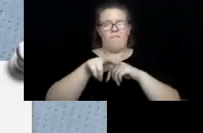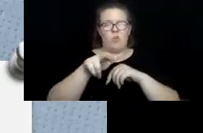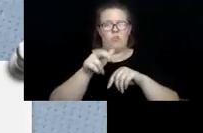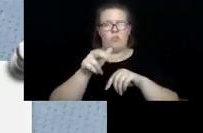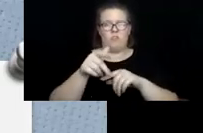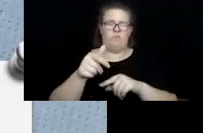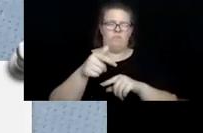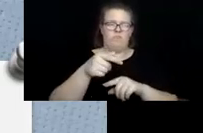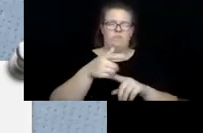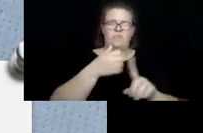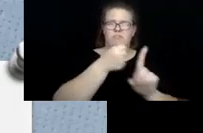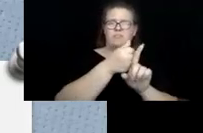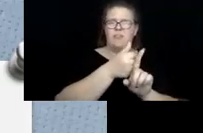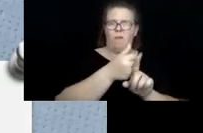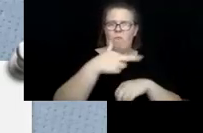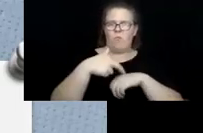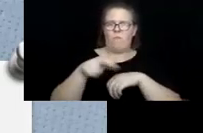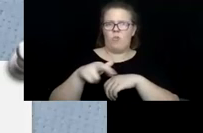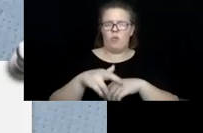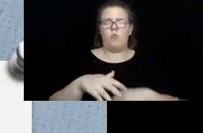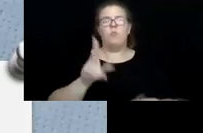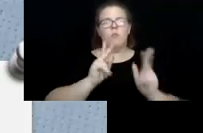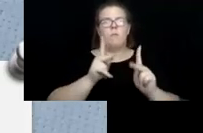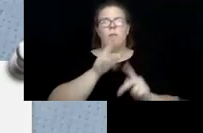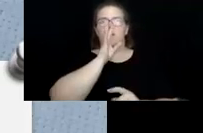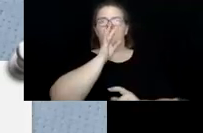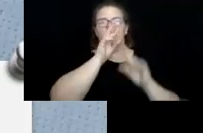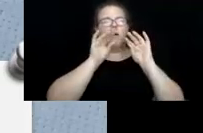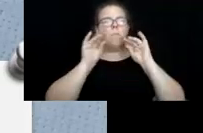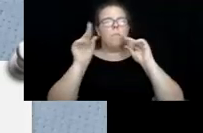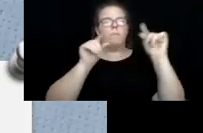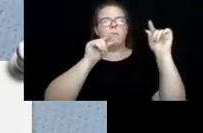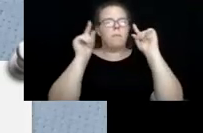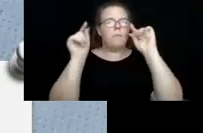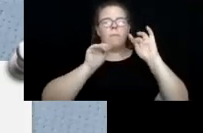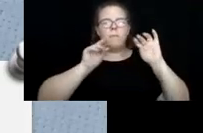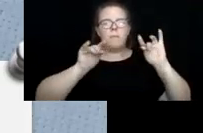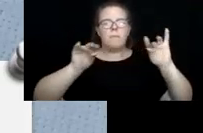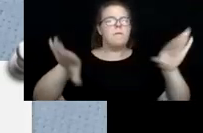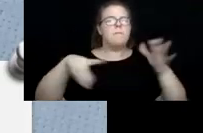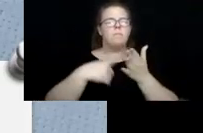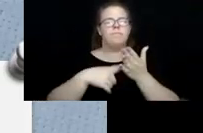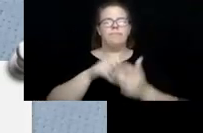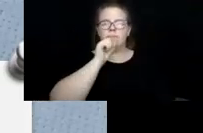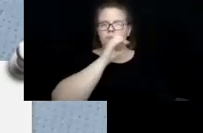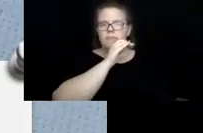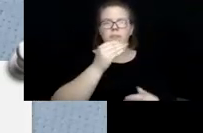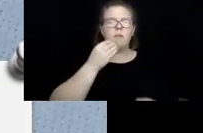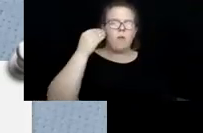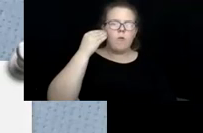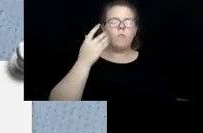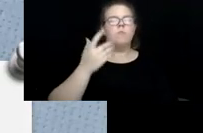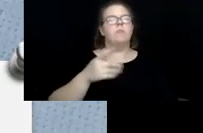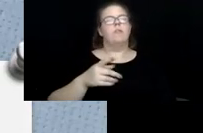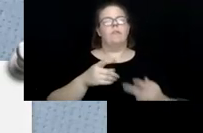word of mouth is getting out there in our, you know, in our senior housing and, uh, through all kinds of